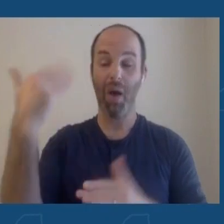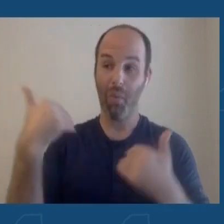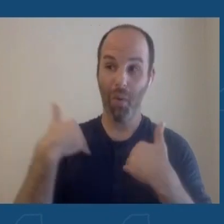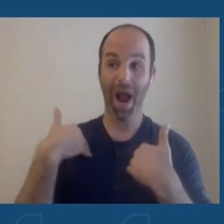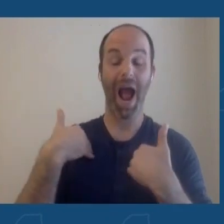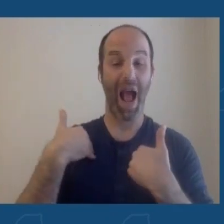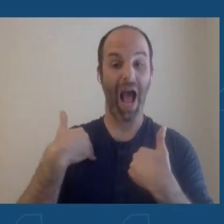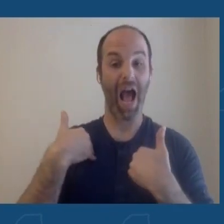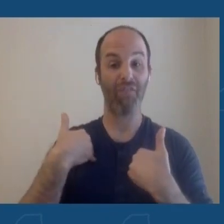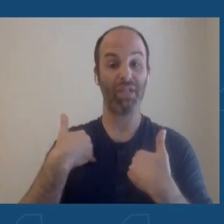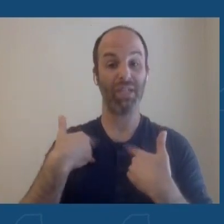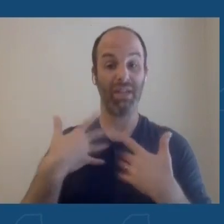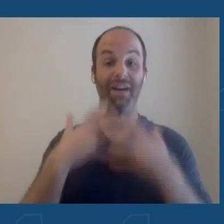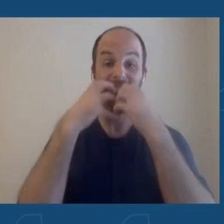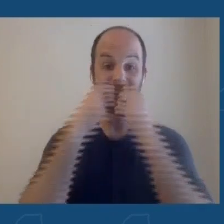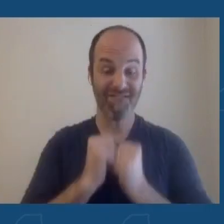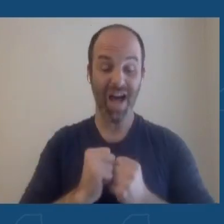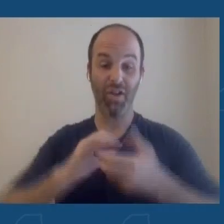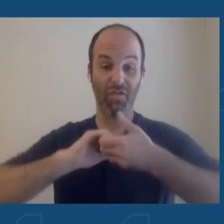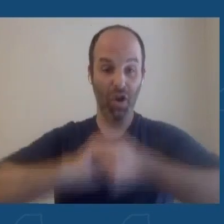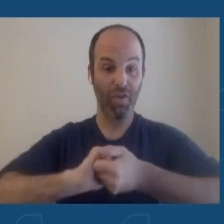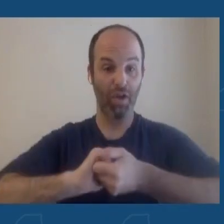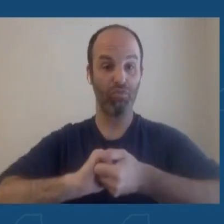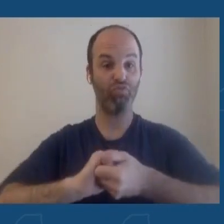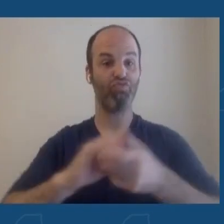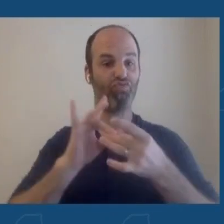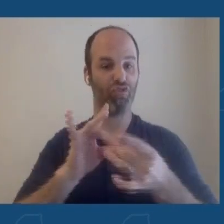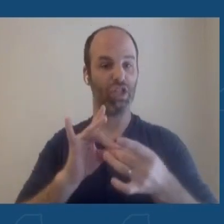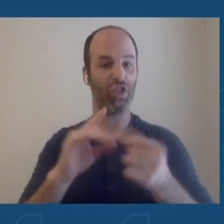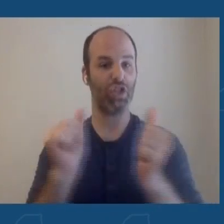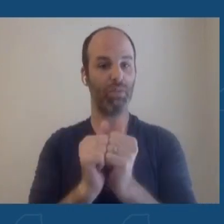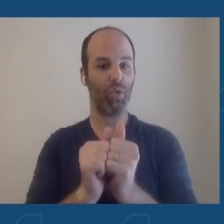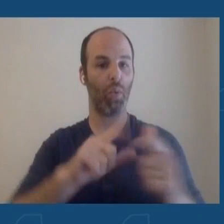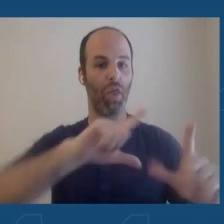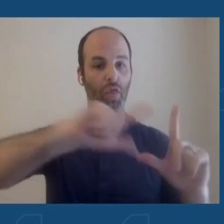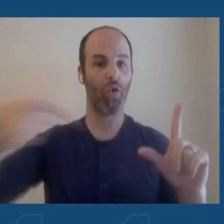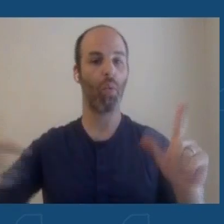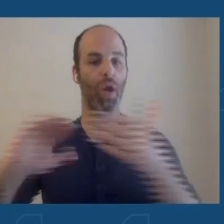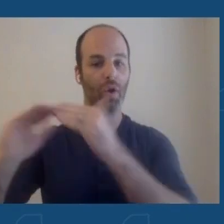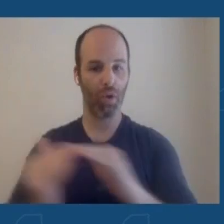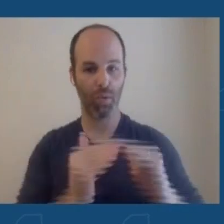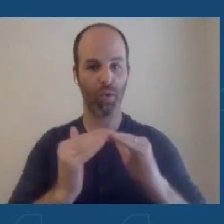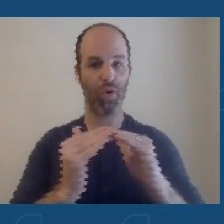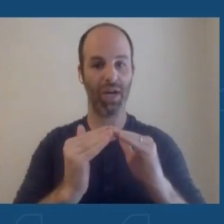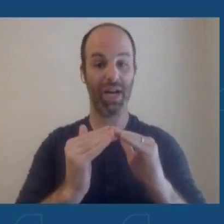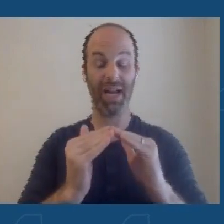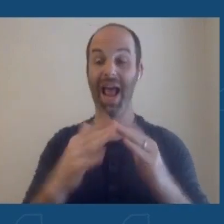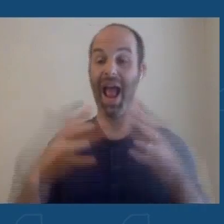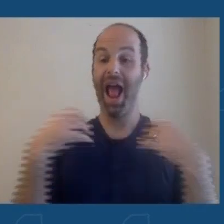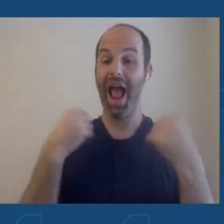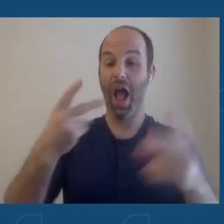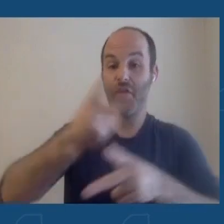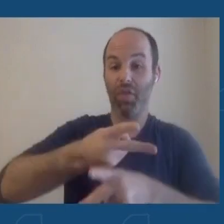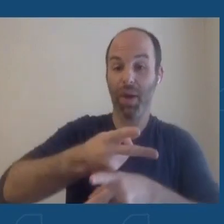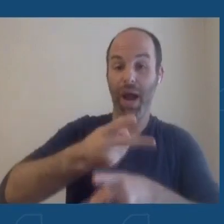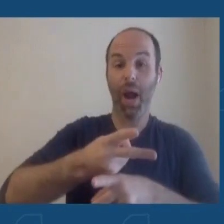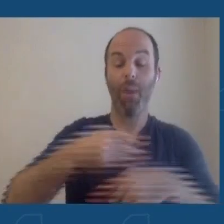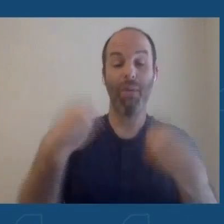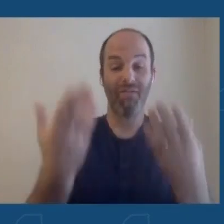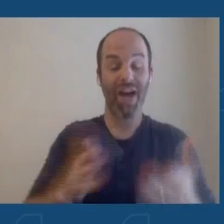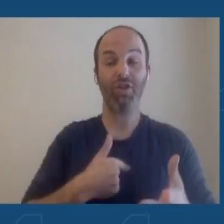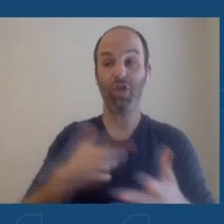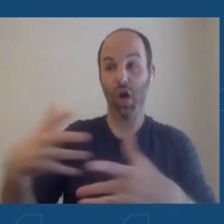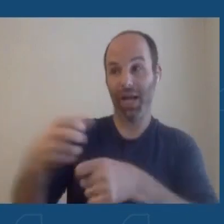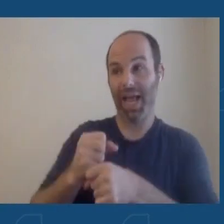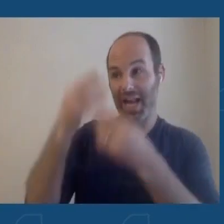highly valued collaborative relationships. Healthcare providers are receiving information from us so that they're aware